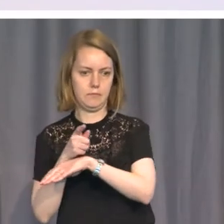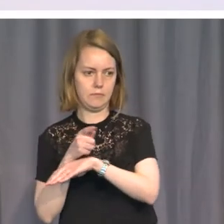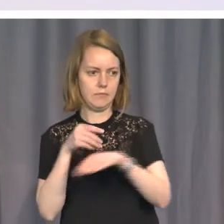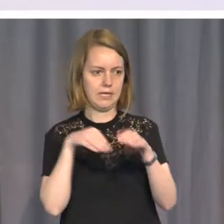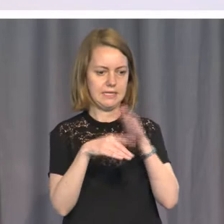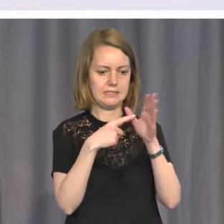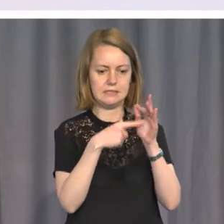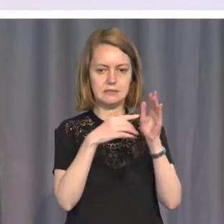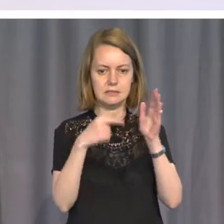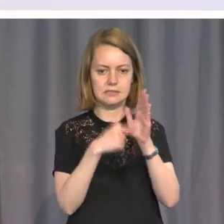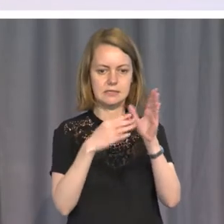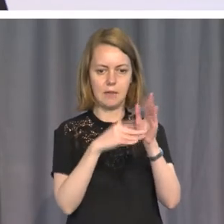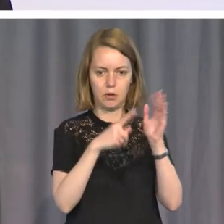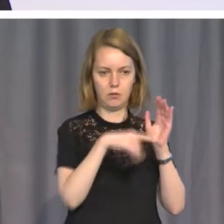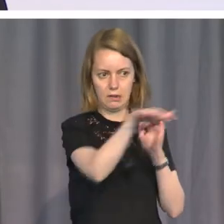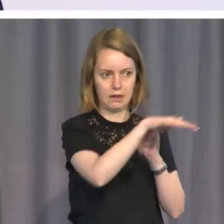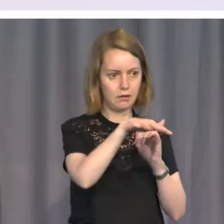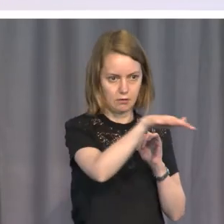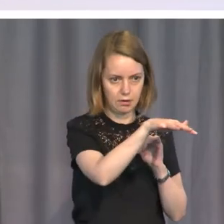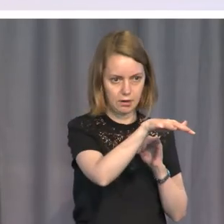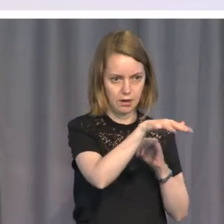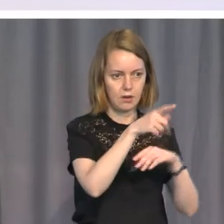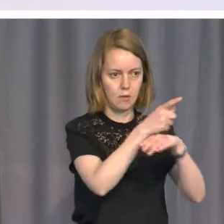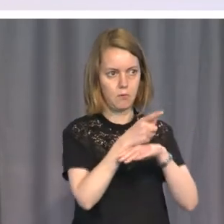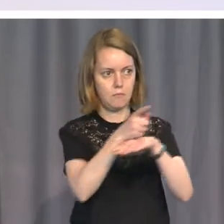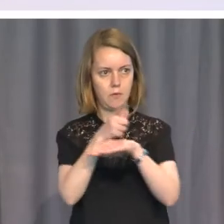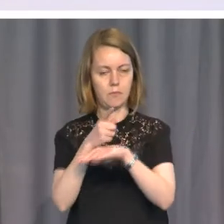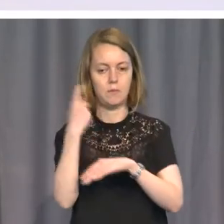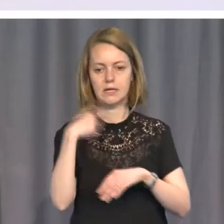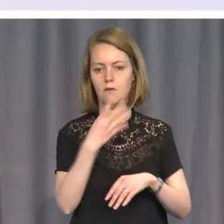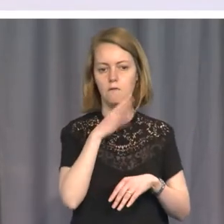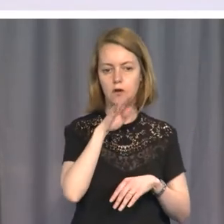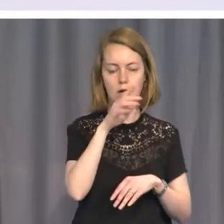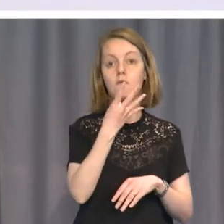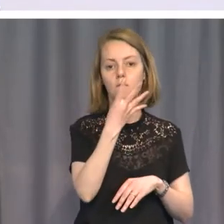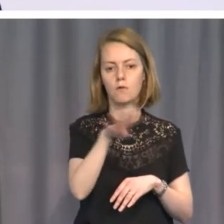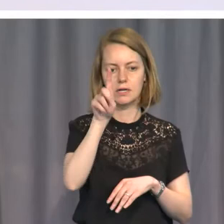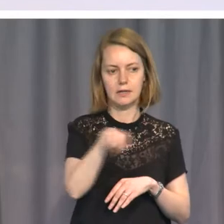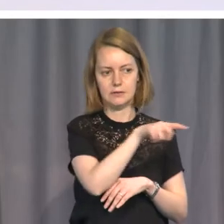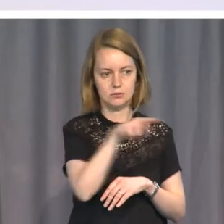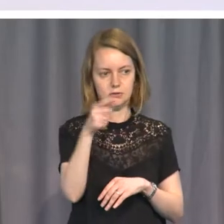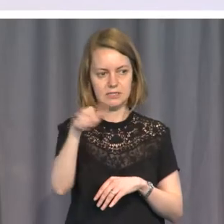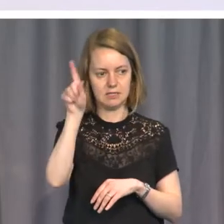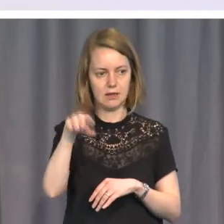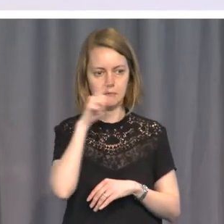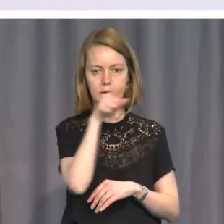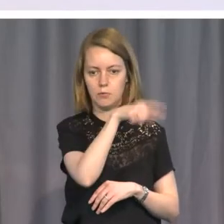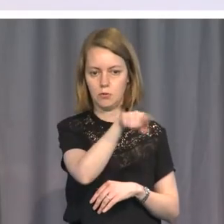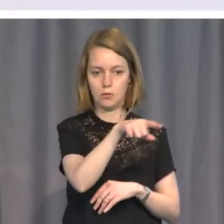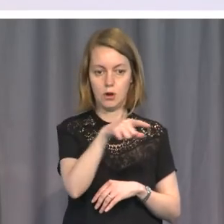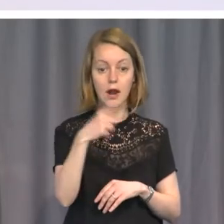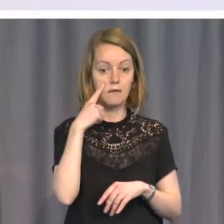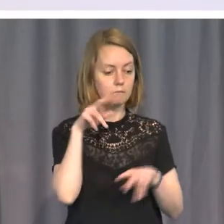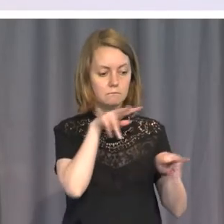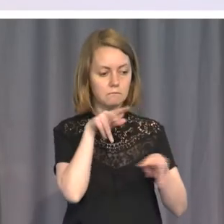crowd, in this target area. There is ample evidence on the land of torture